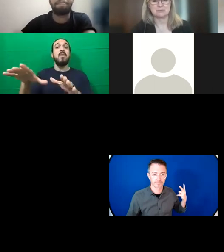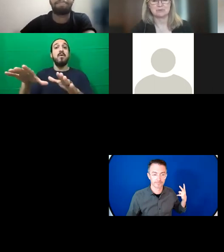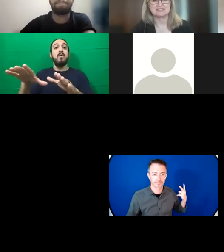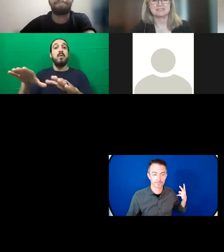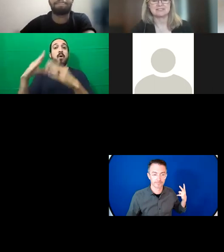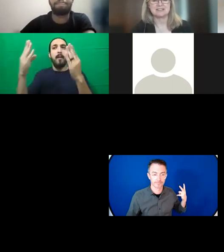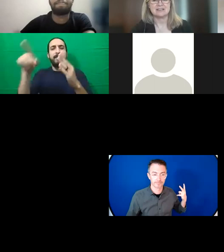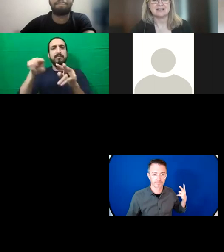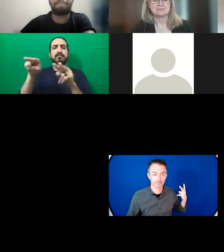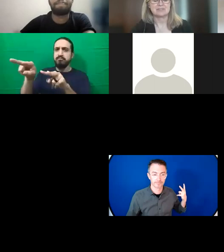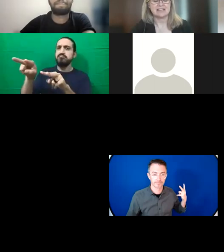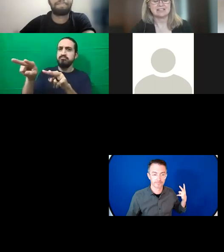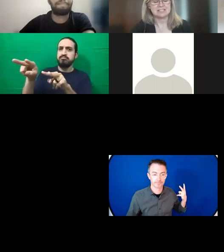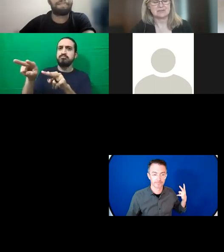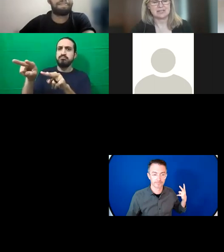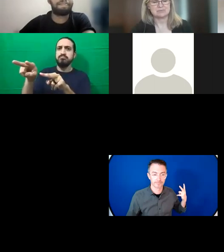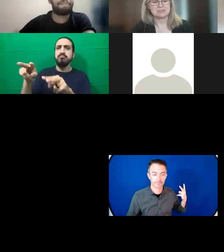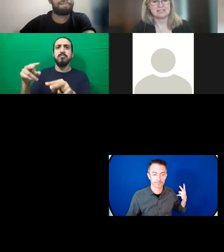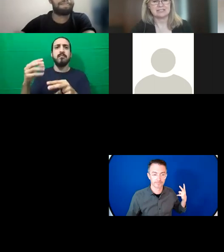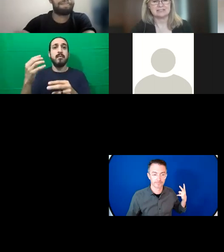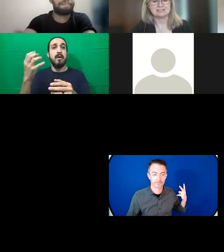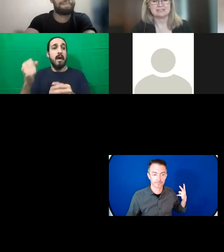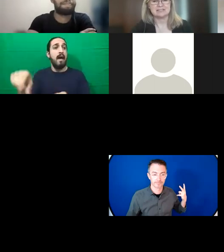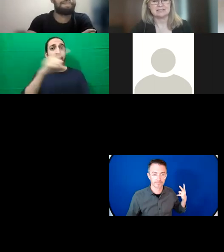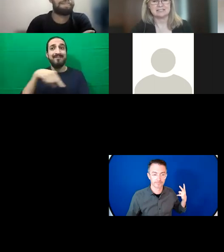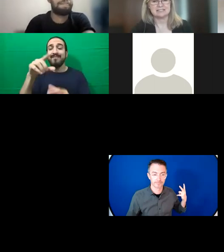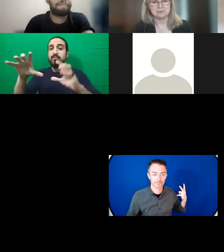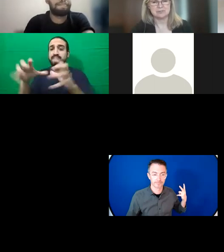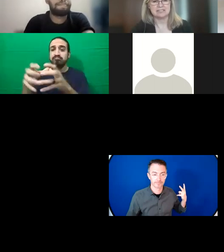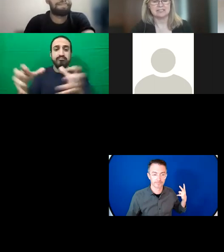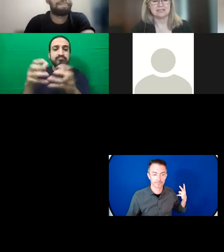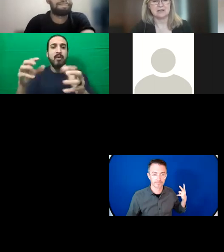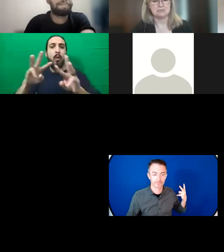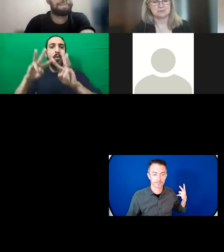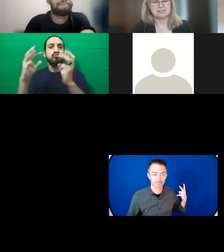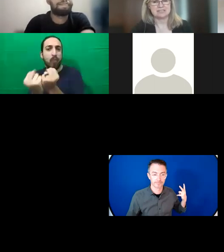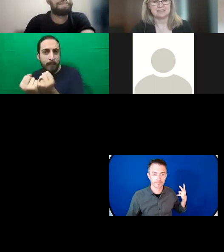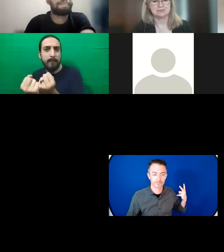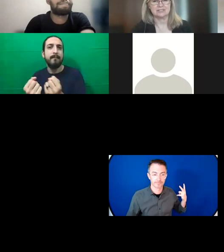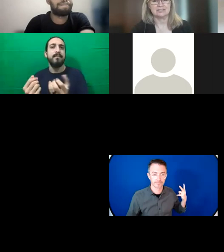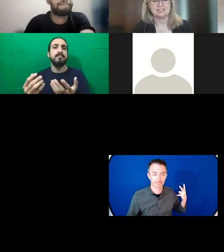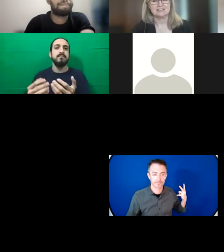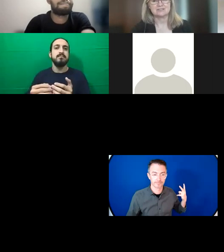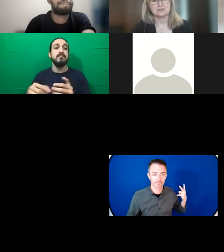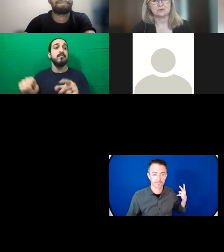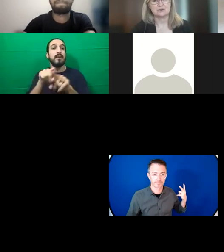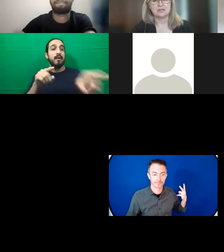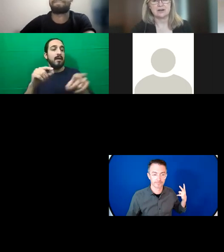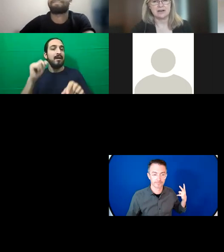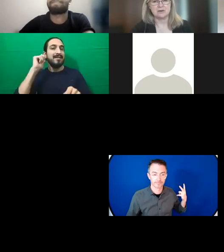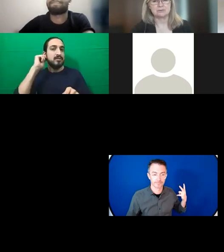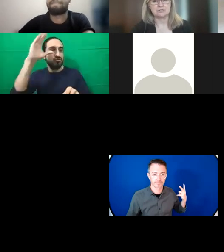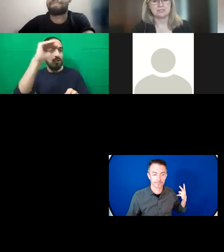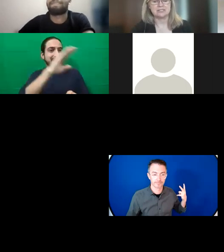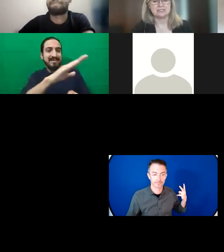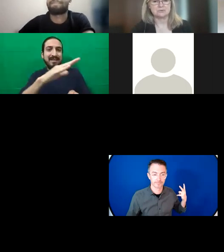processes and the gender action plan is deliberately multi stakeholder so there